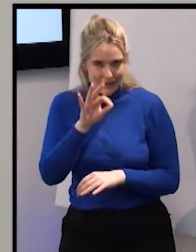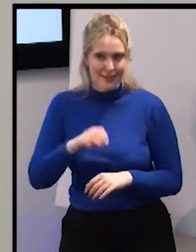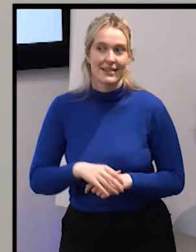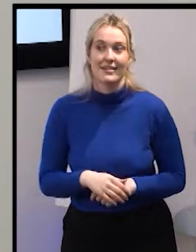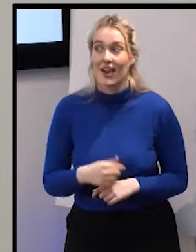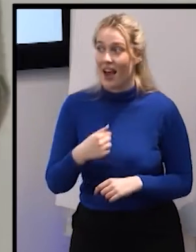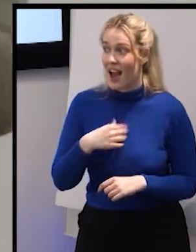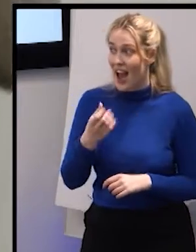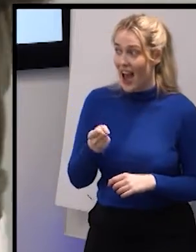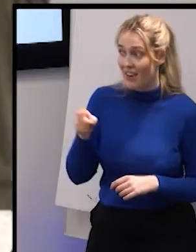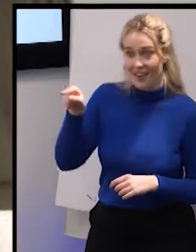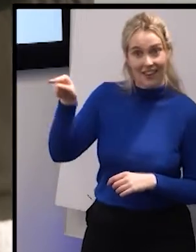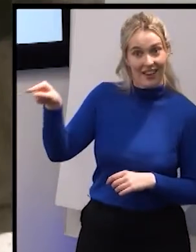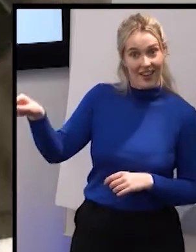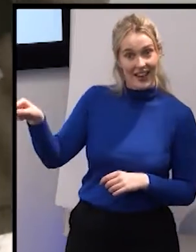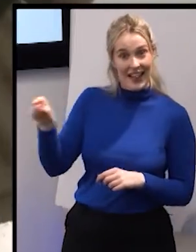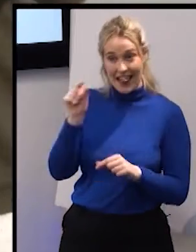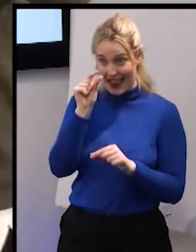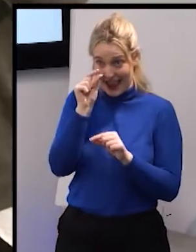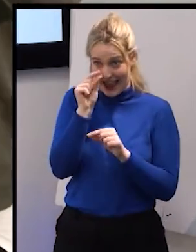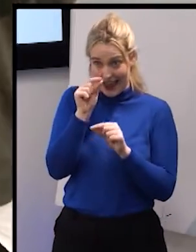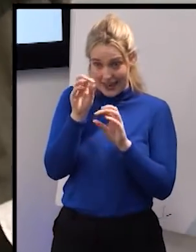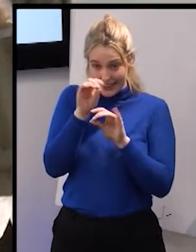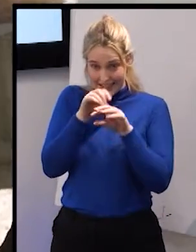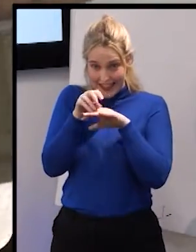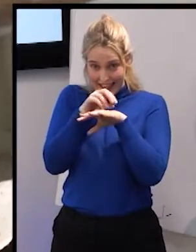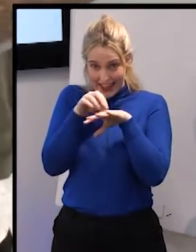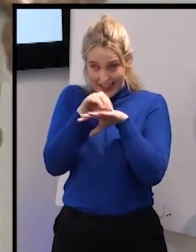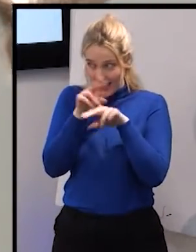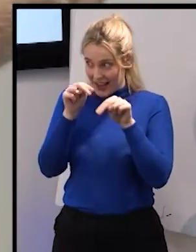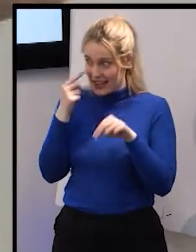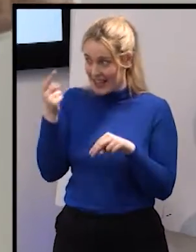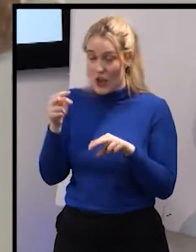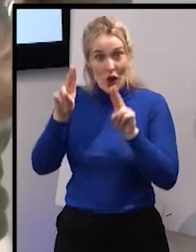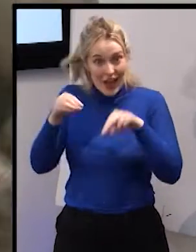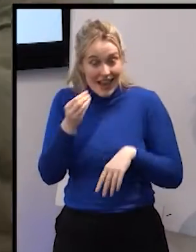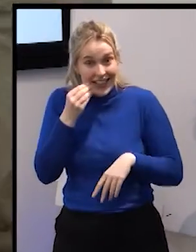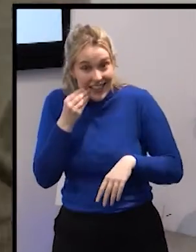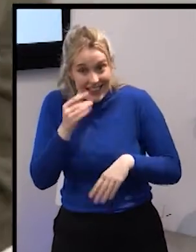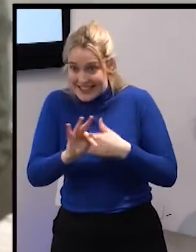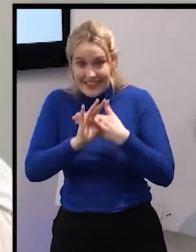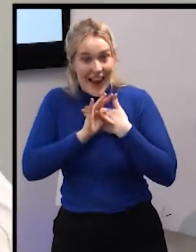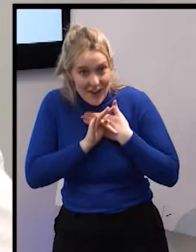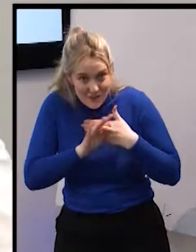I brought some of the little friends for you to see they are all edible we are safe